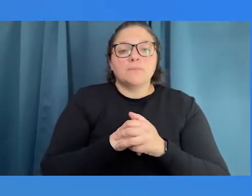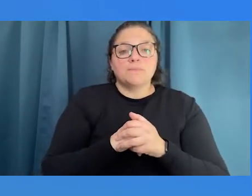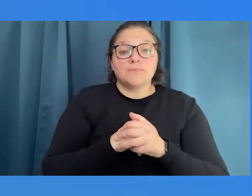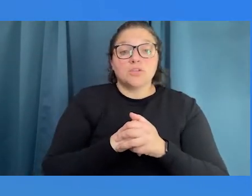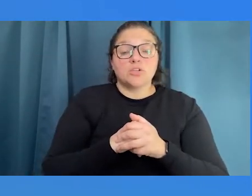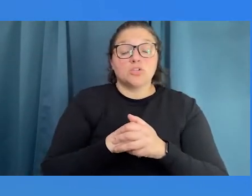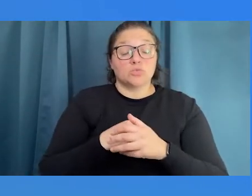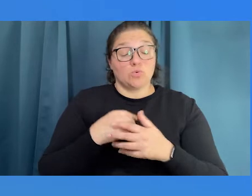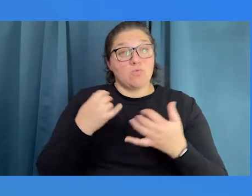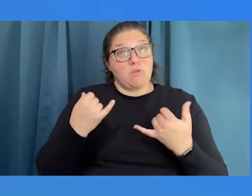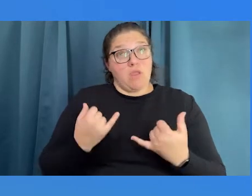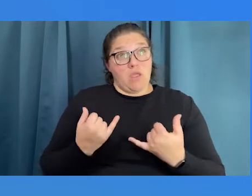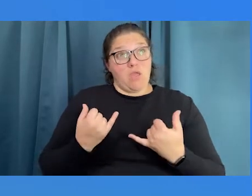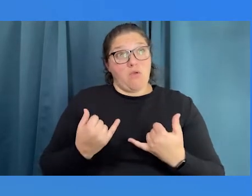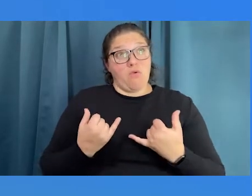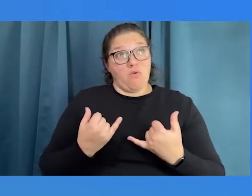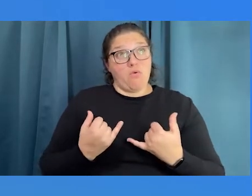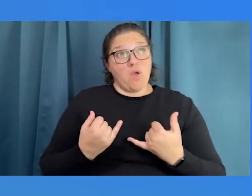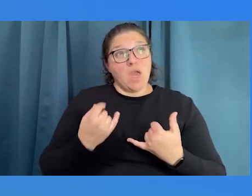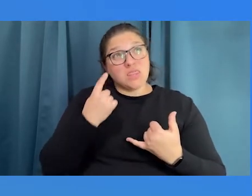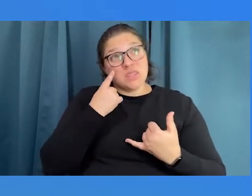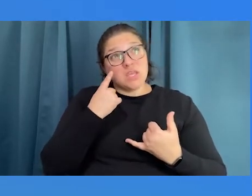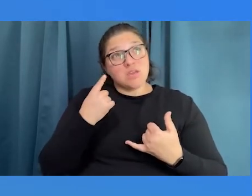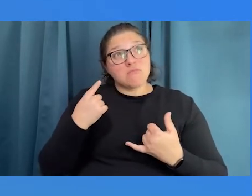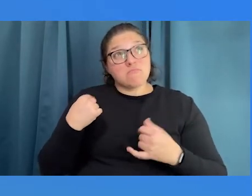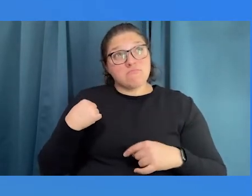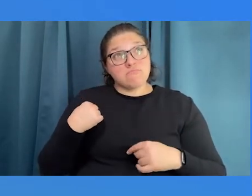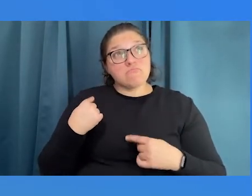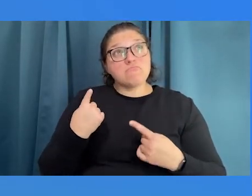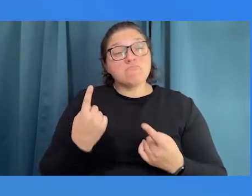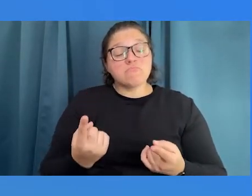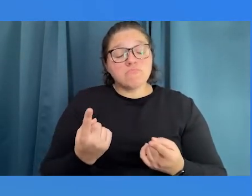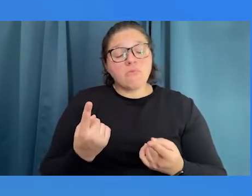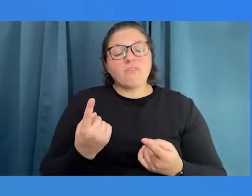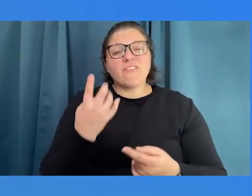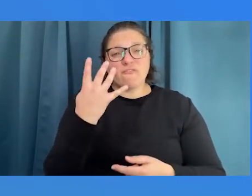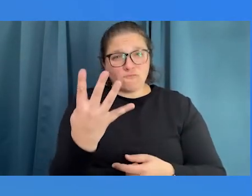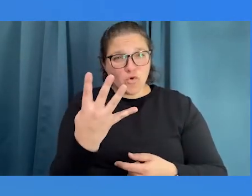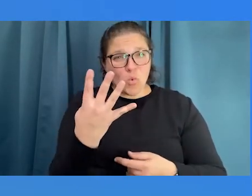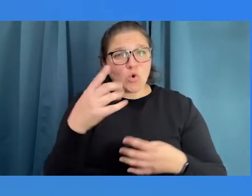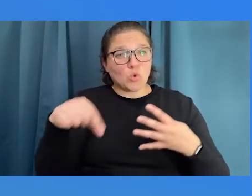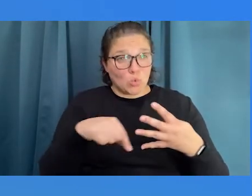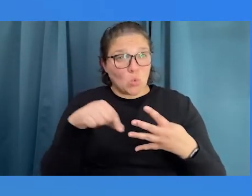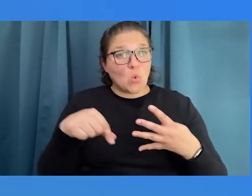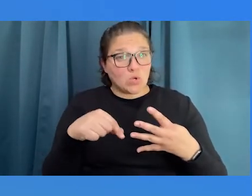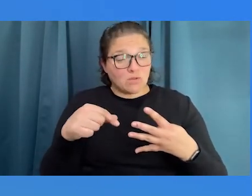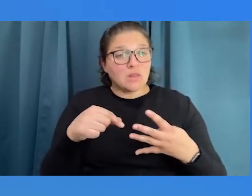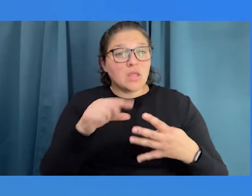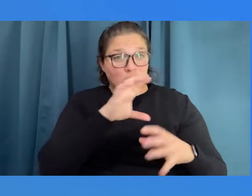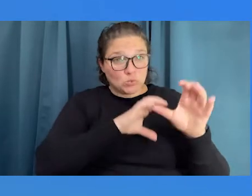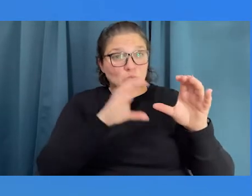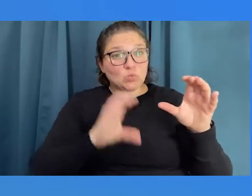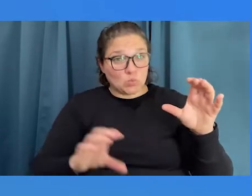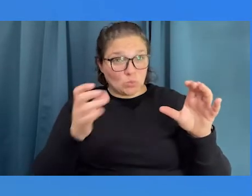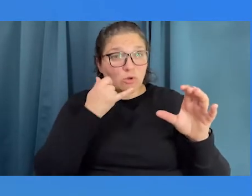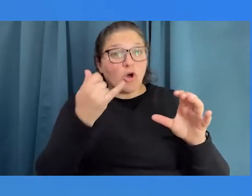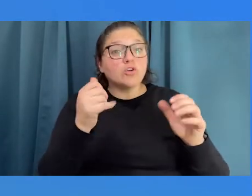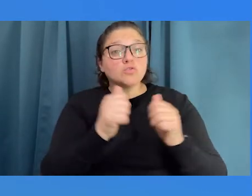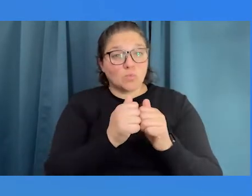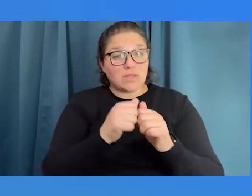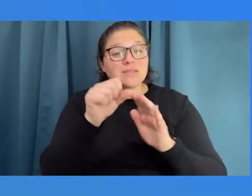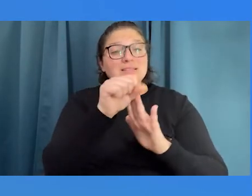then to now, I believe we have had four quarterly calls with the state coordinators from the deaf.